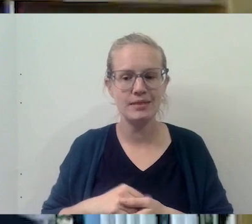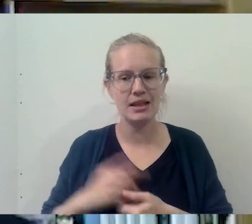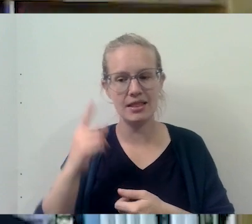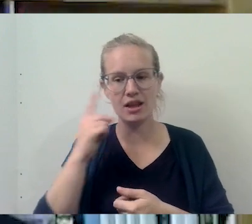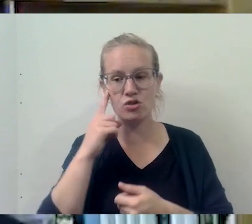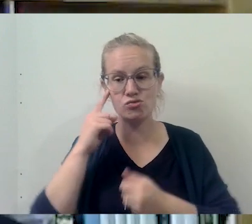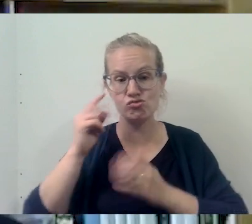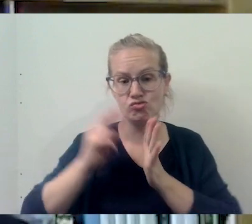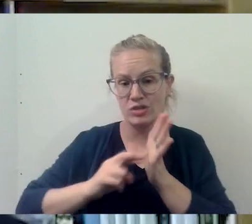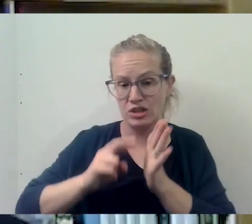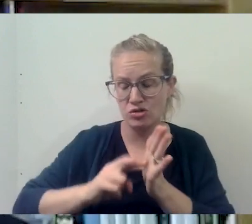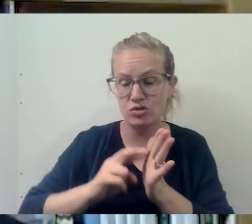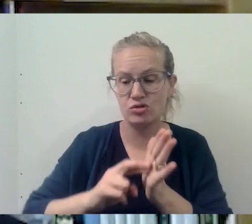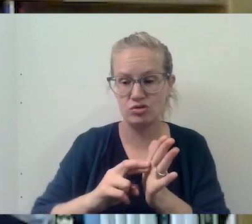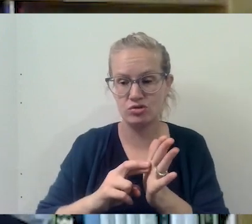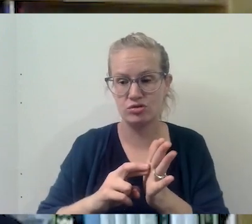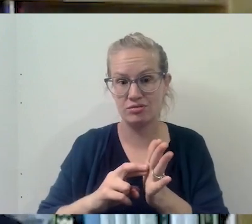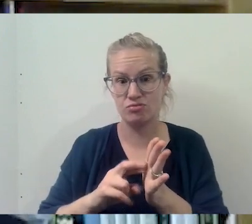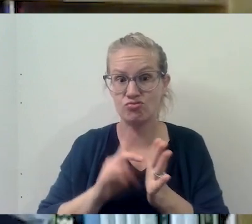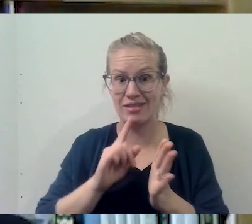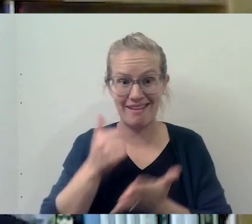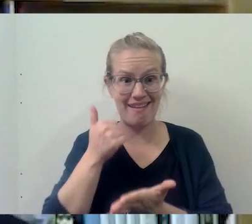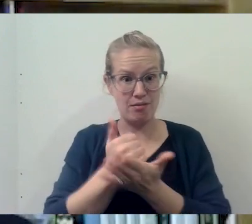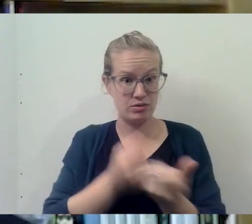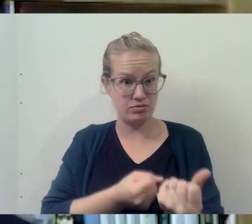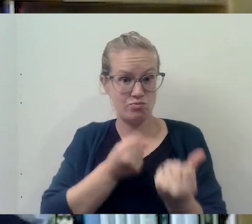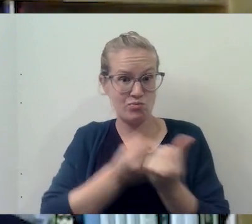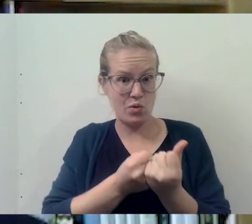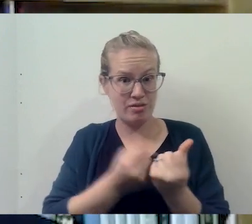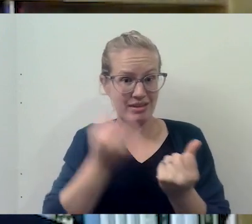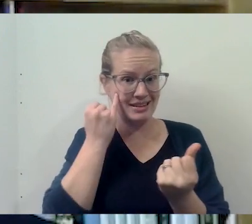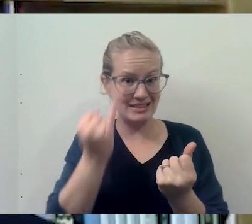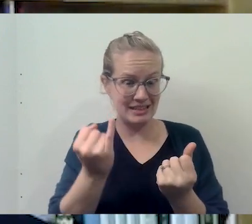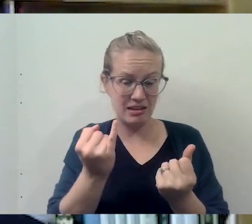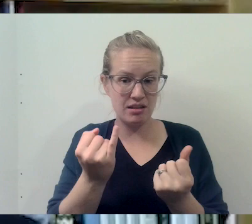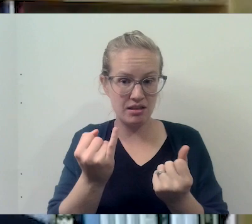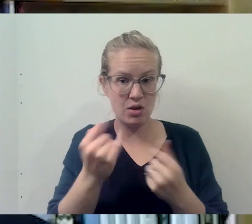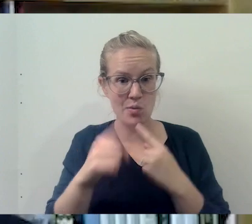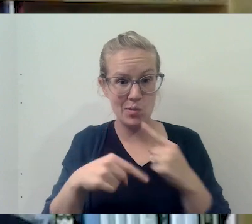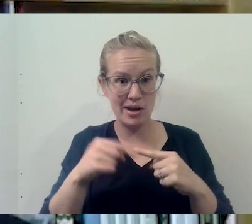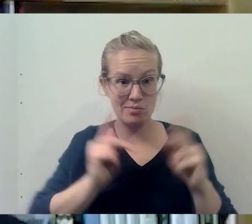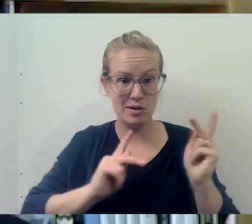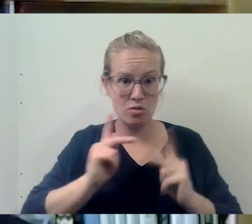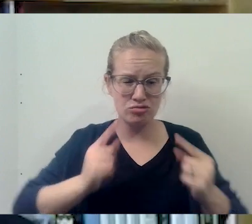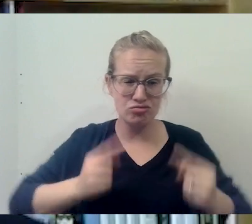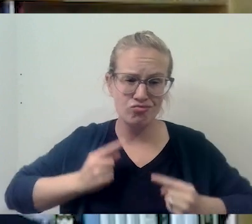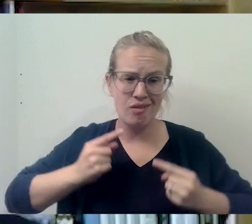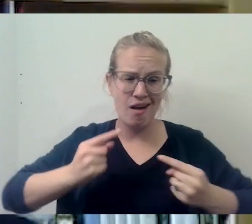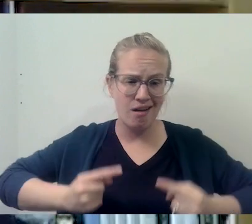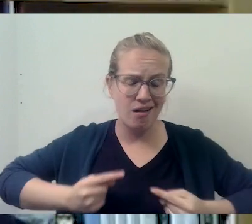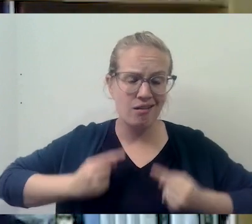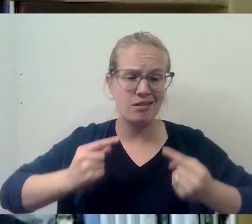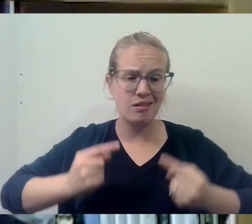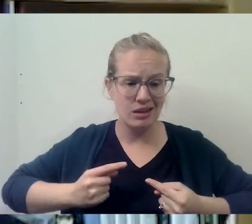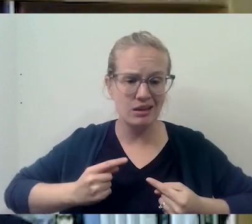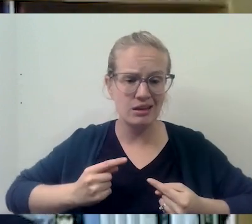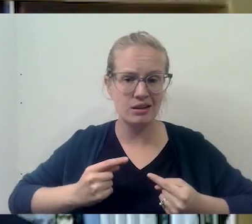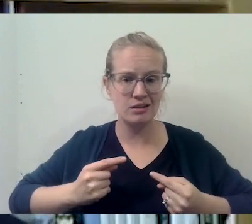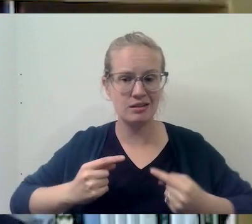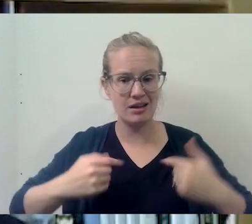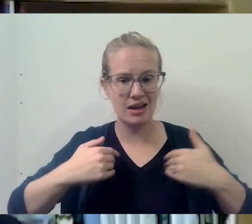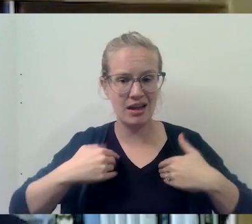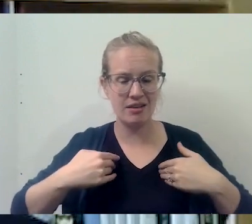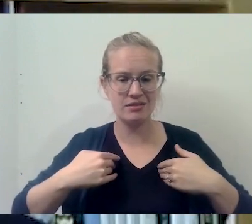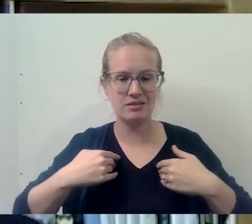I think research has ultimately helped to support the notion that when people are struggling and they have, um,